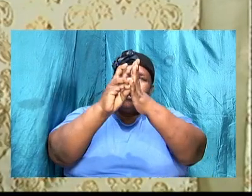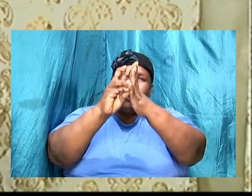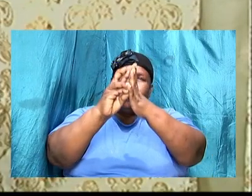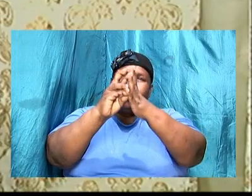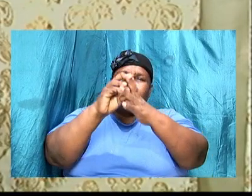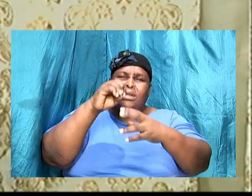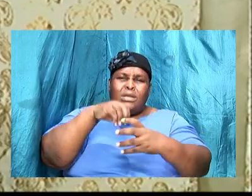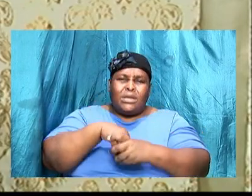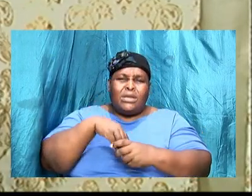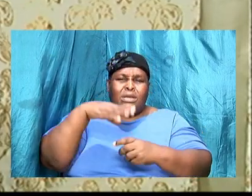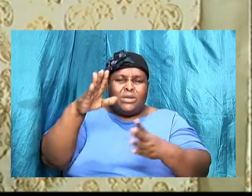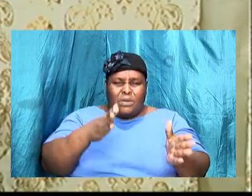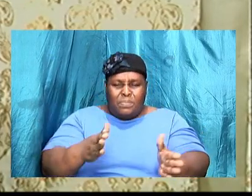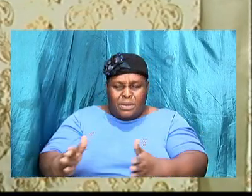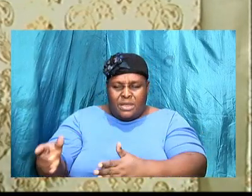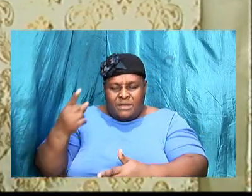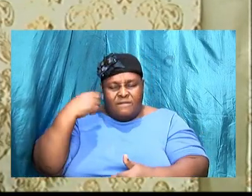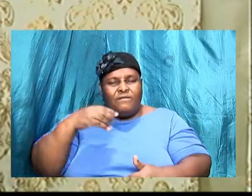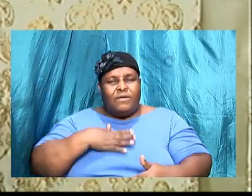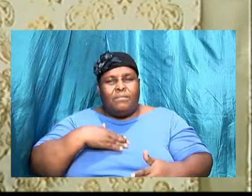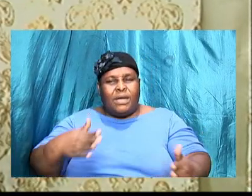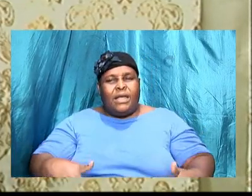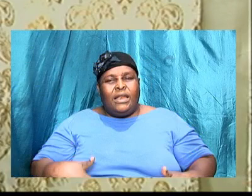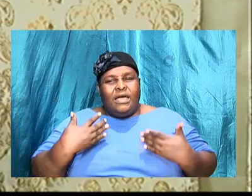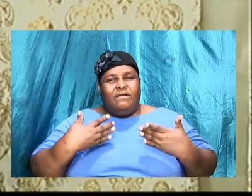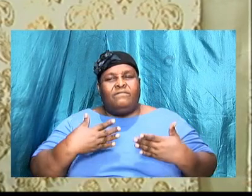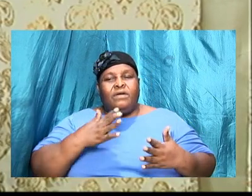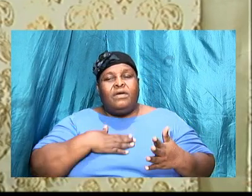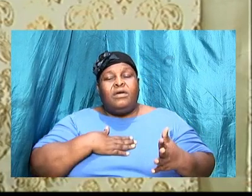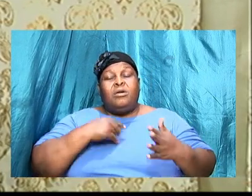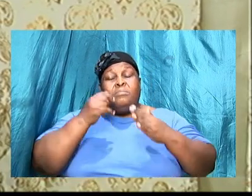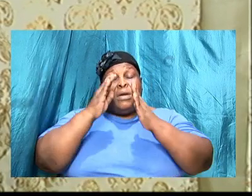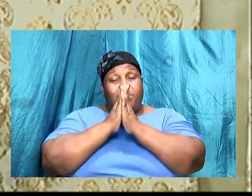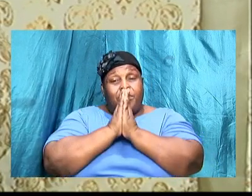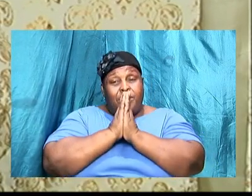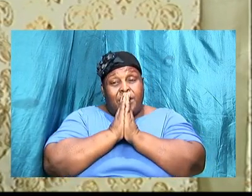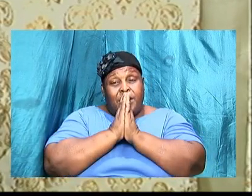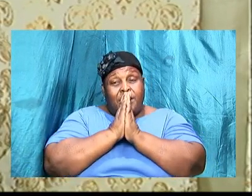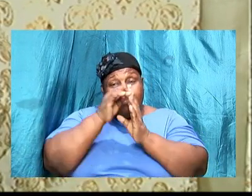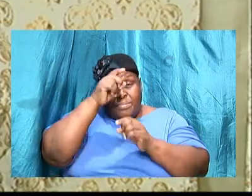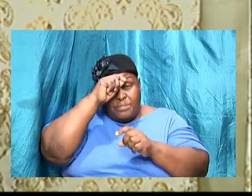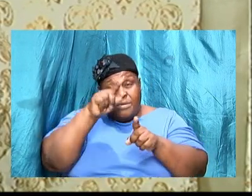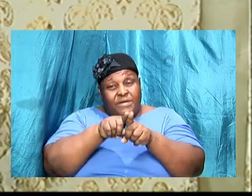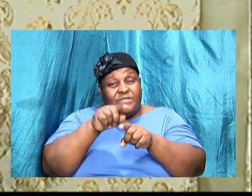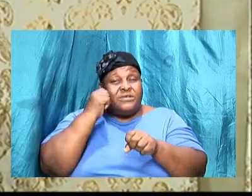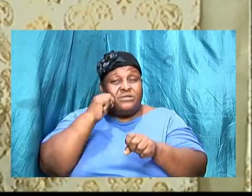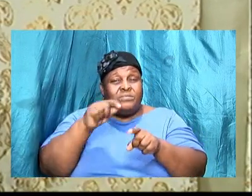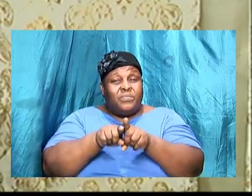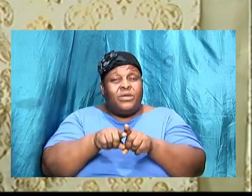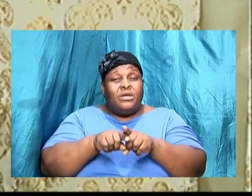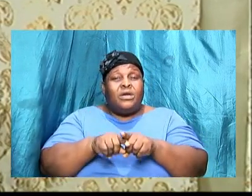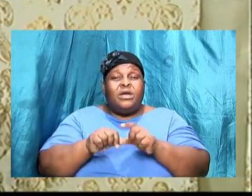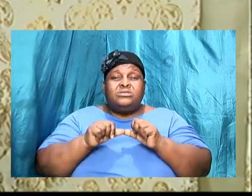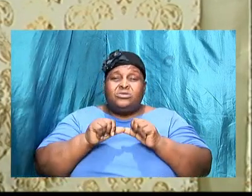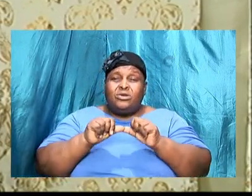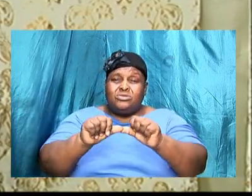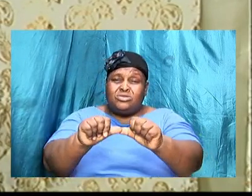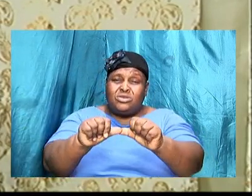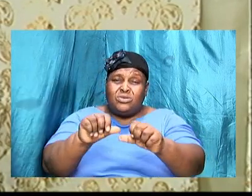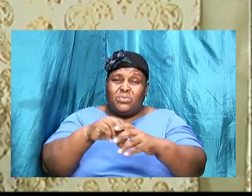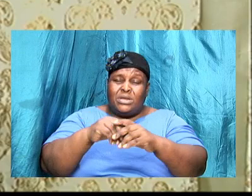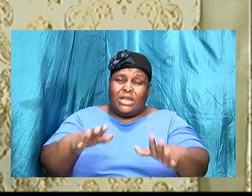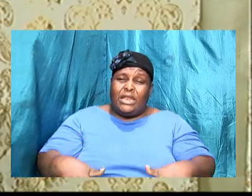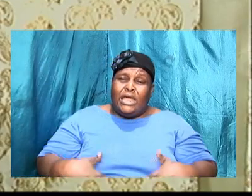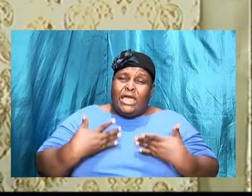plan for my life my prayer is brethren as we go forward in life as we go